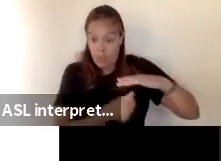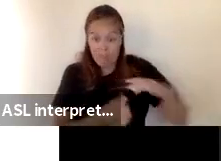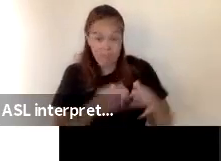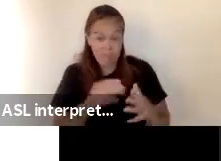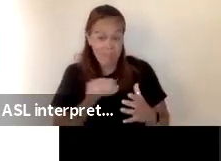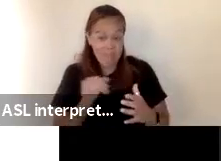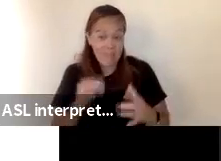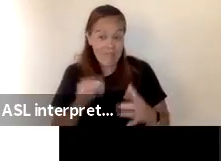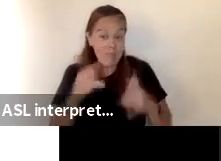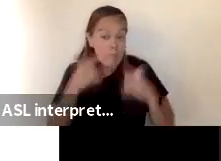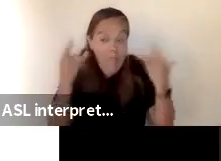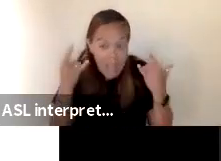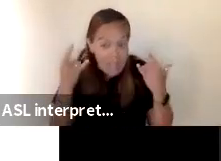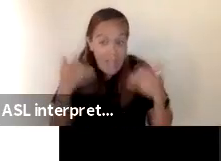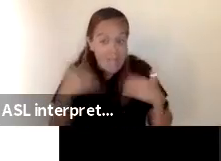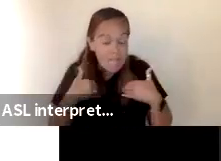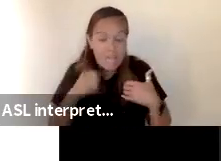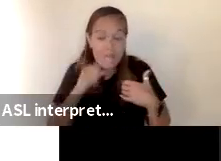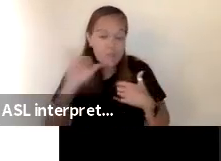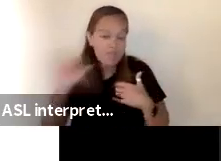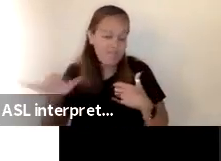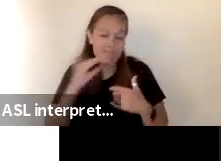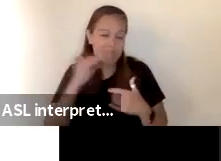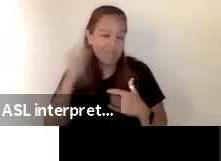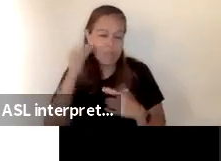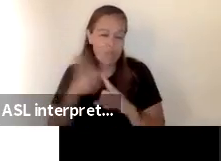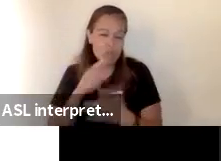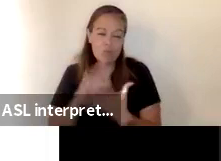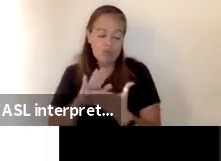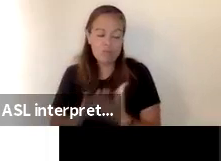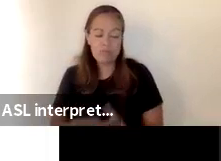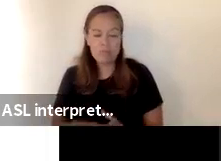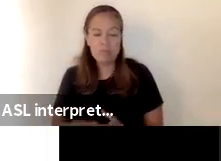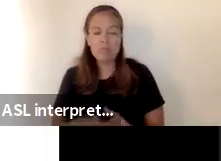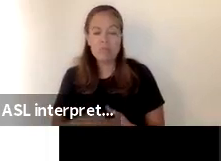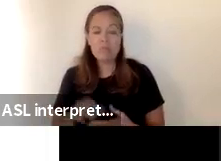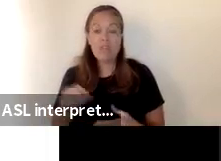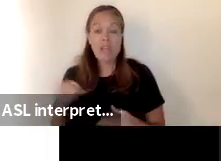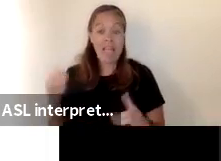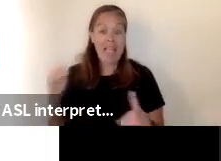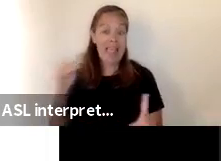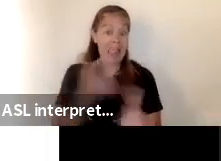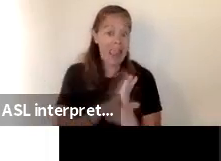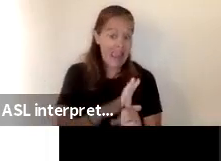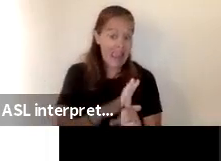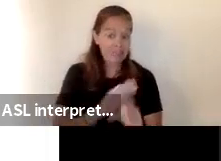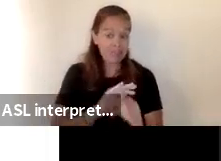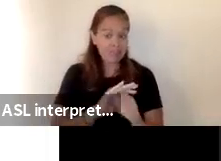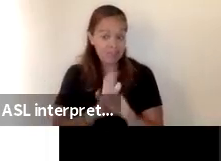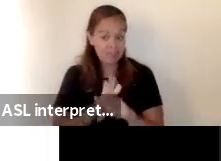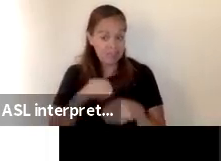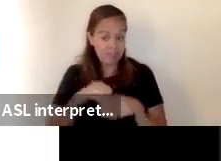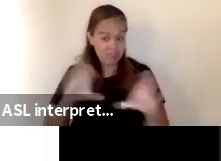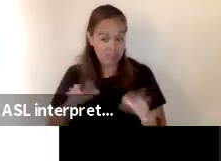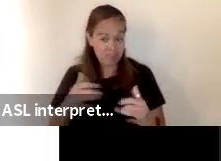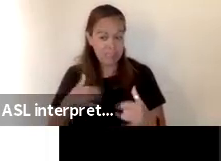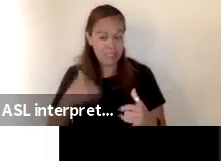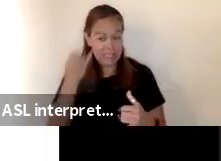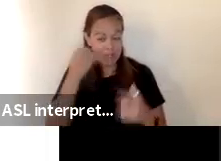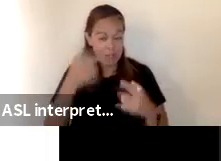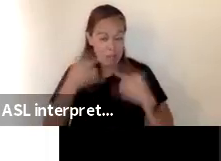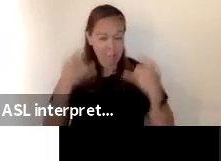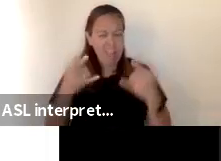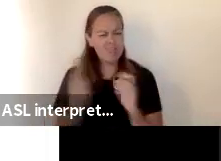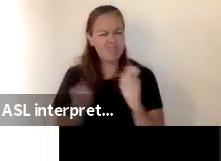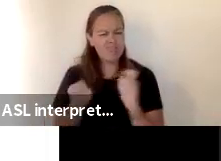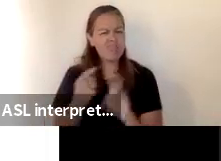school if they are exposed to a covid19 case in their classroom and if they were masked so that's a change from